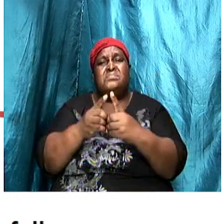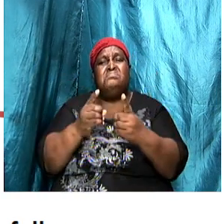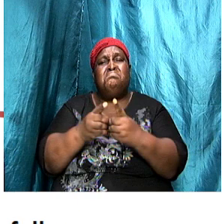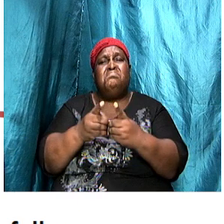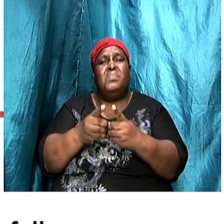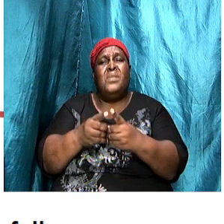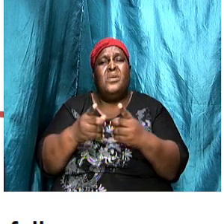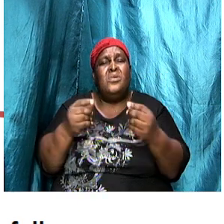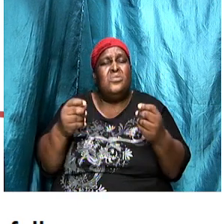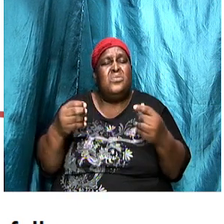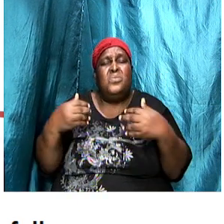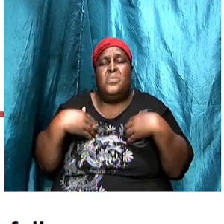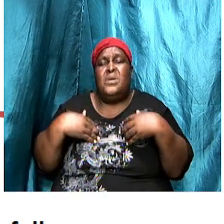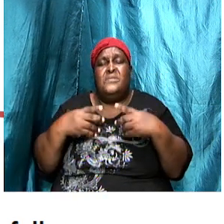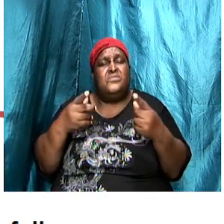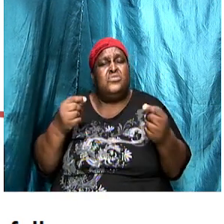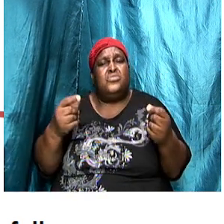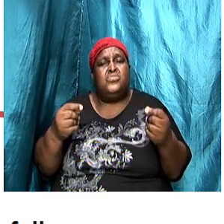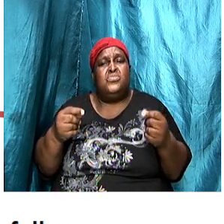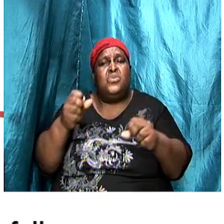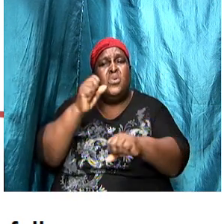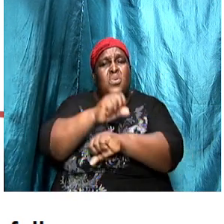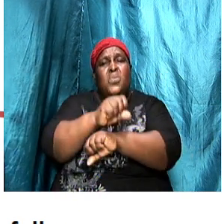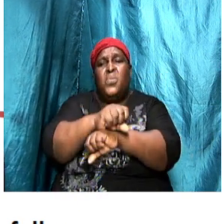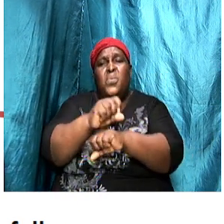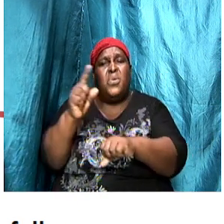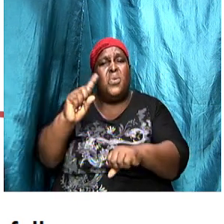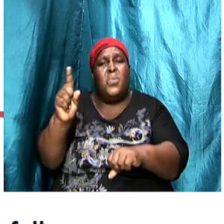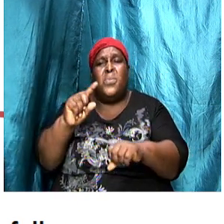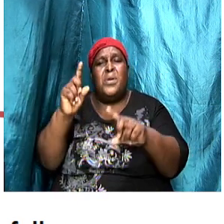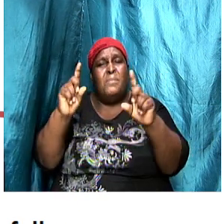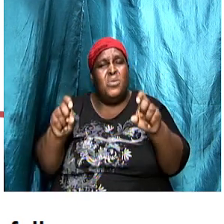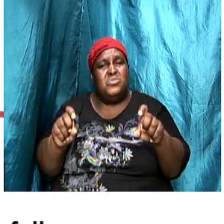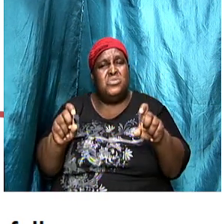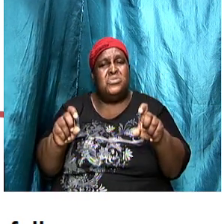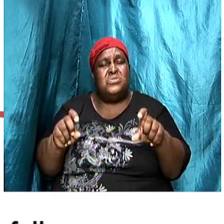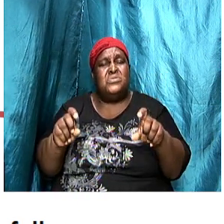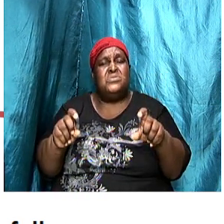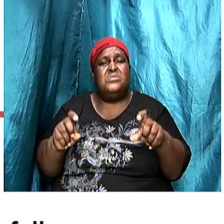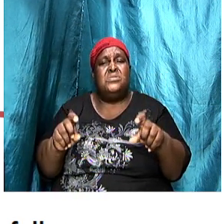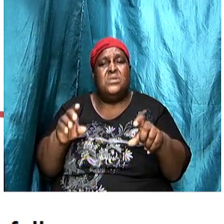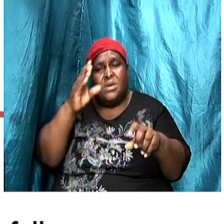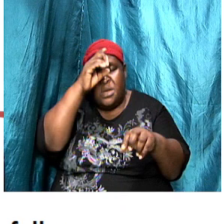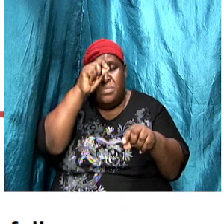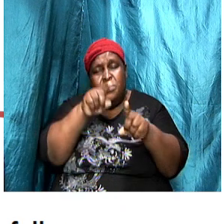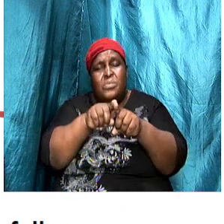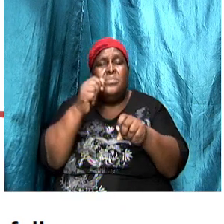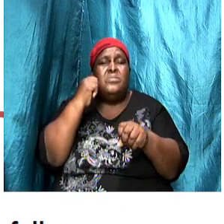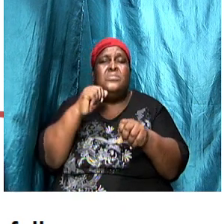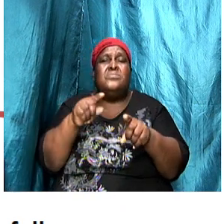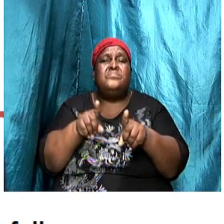do what we have to do work where we must but let me tell you something brothers and sisters